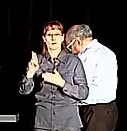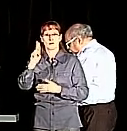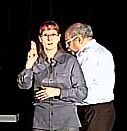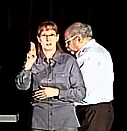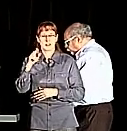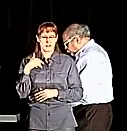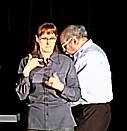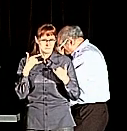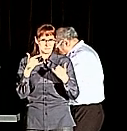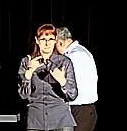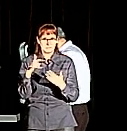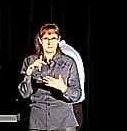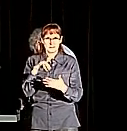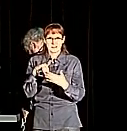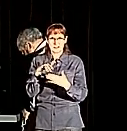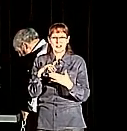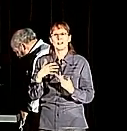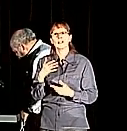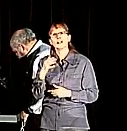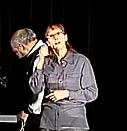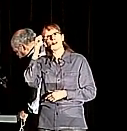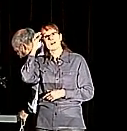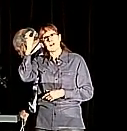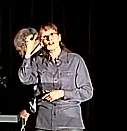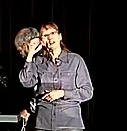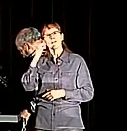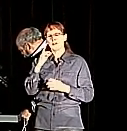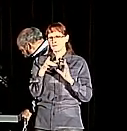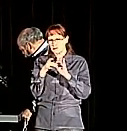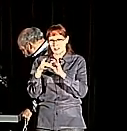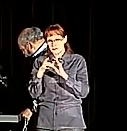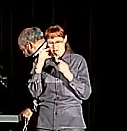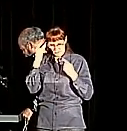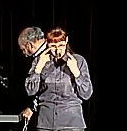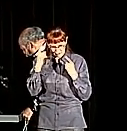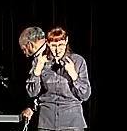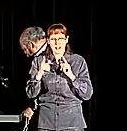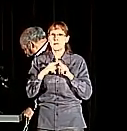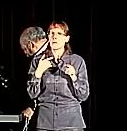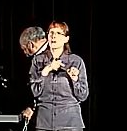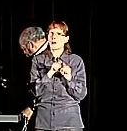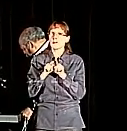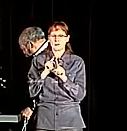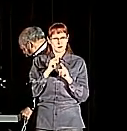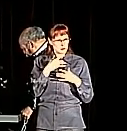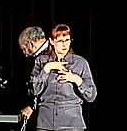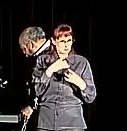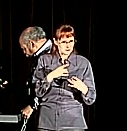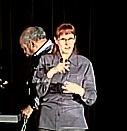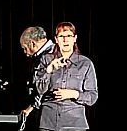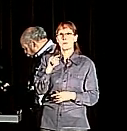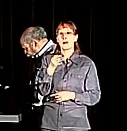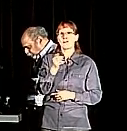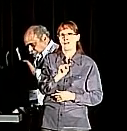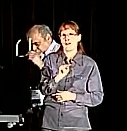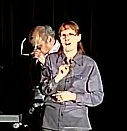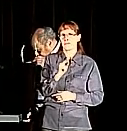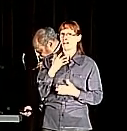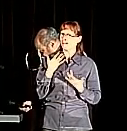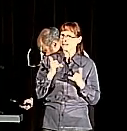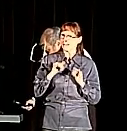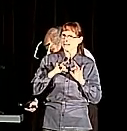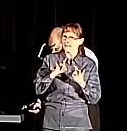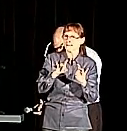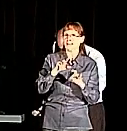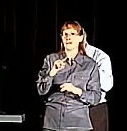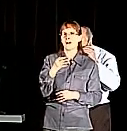children acquire relational thinking. In my spare time, I enjoy playing with Python. I'm not very good, but I'm trying to get better. I'd like to take a few minutes